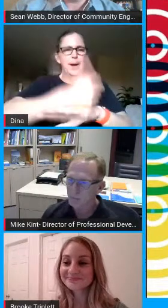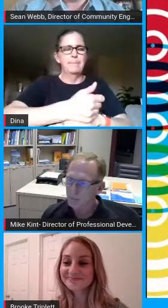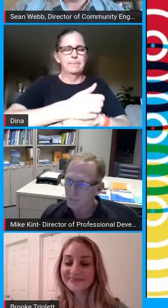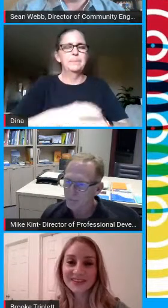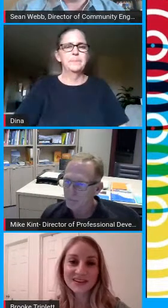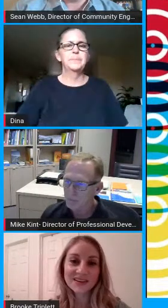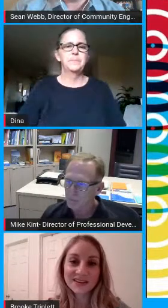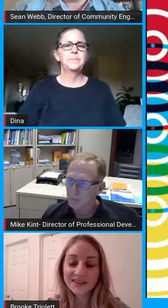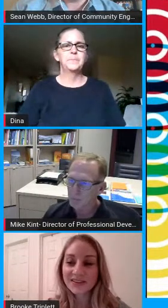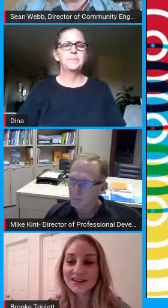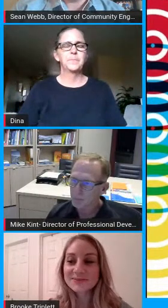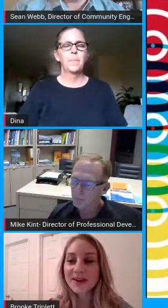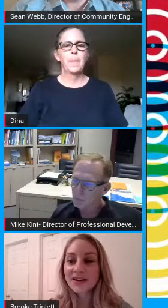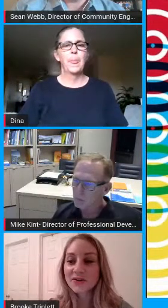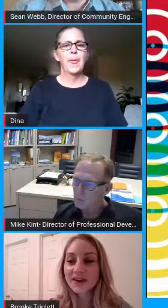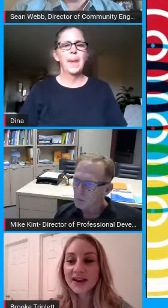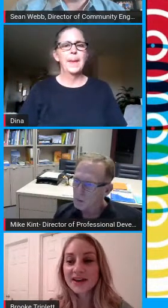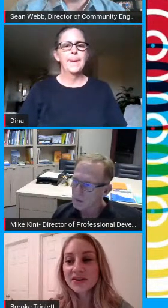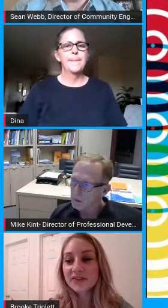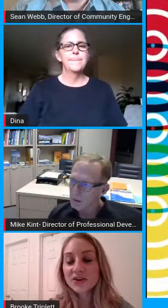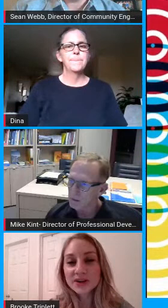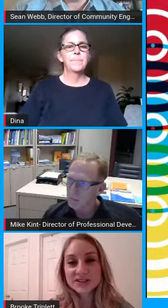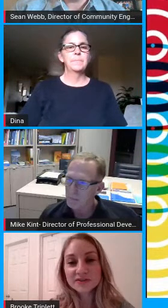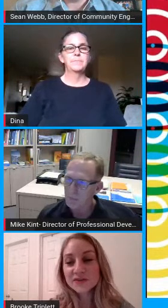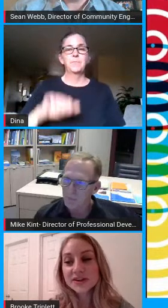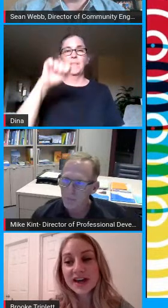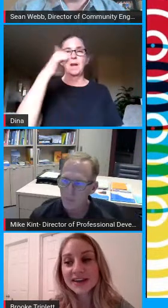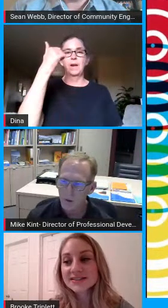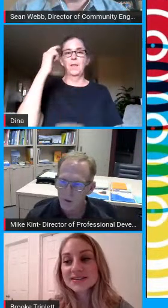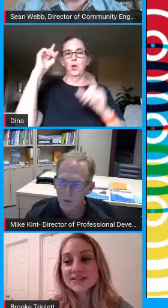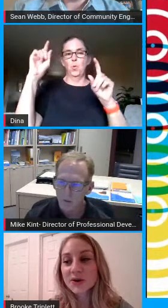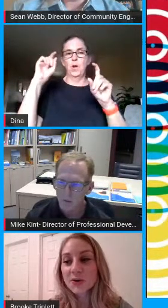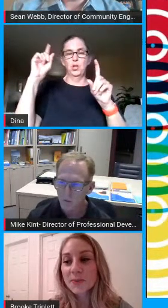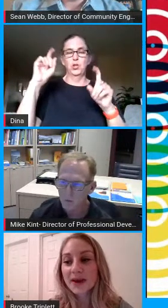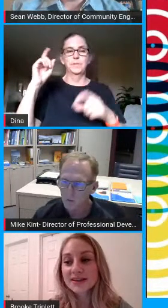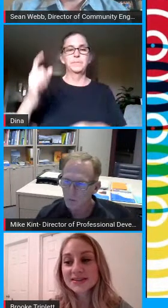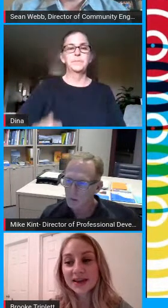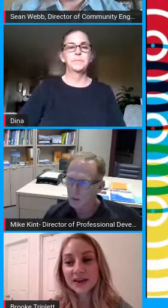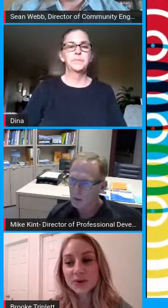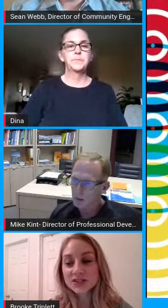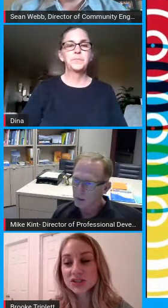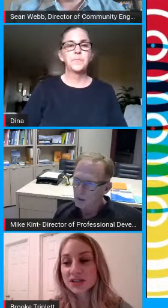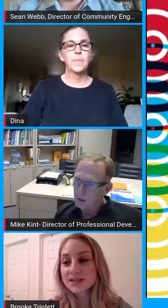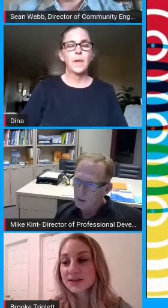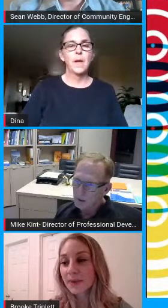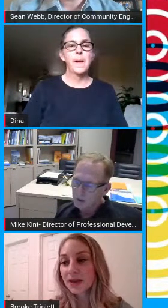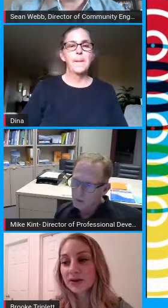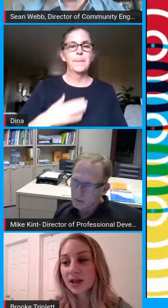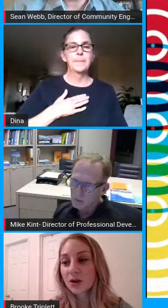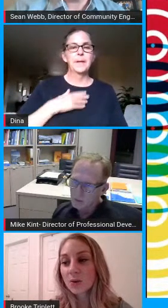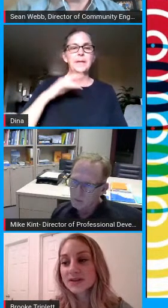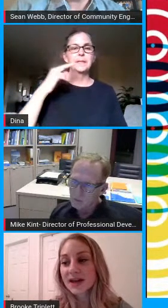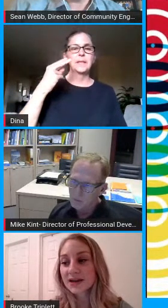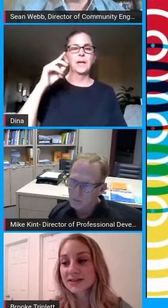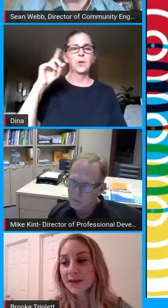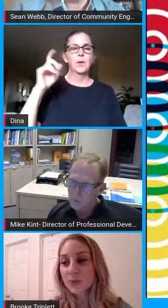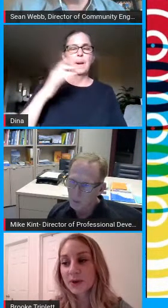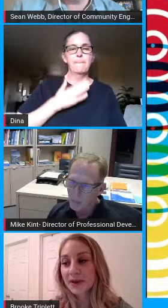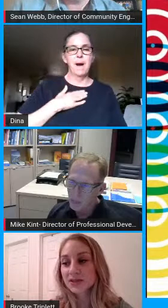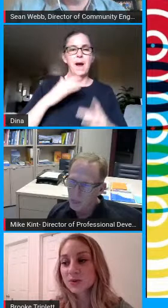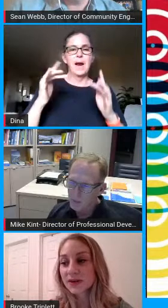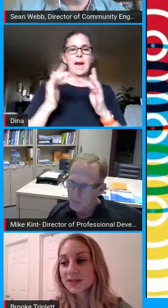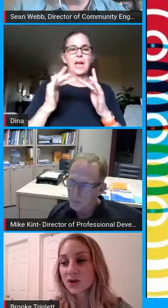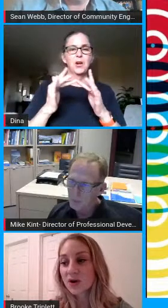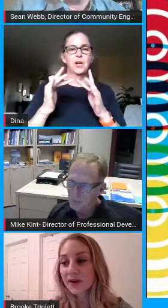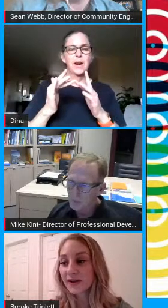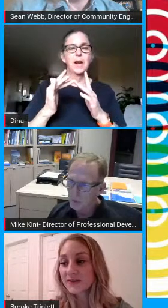thanks mike okay i have another question for you guys so my second question is my internet always acts up